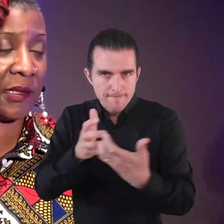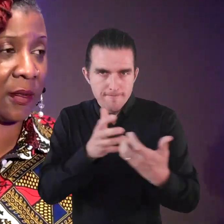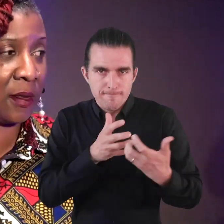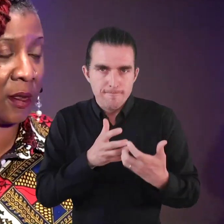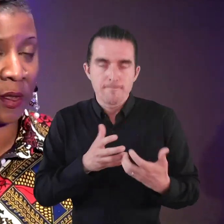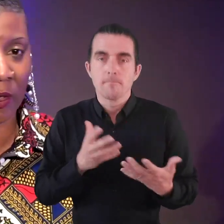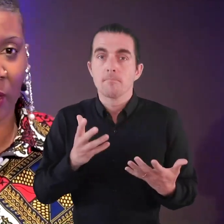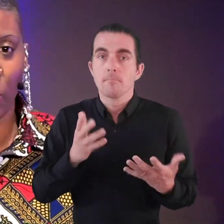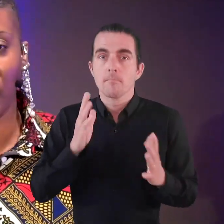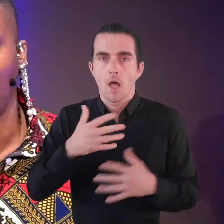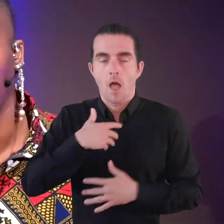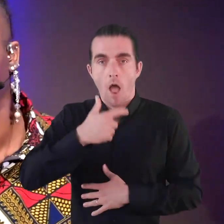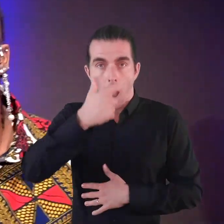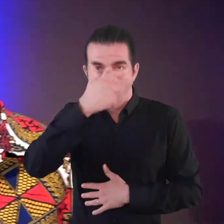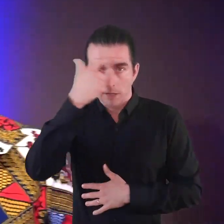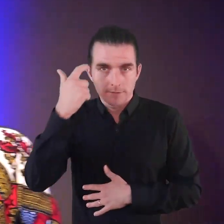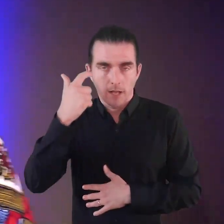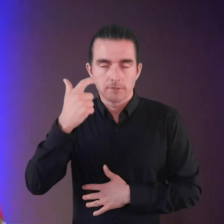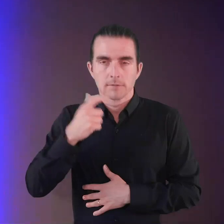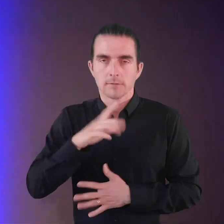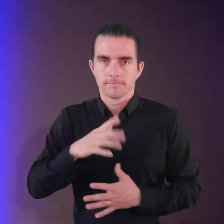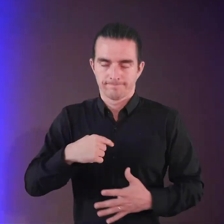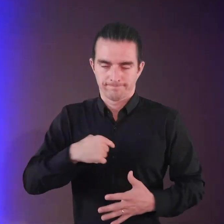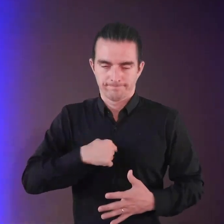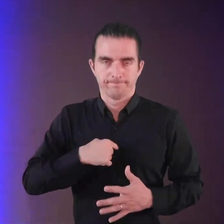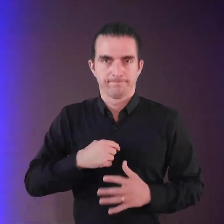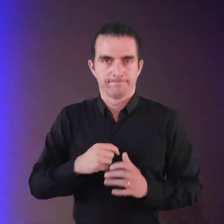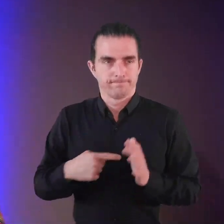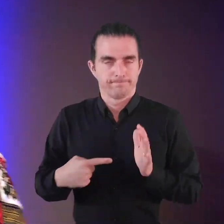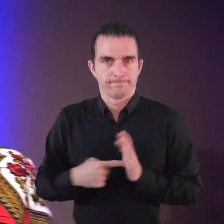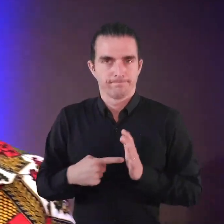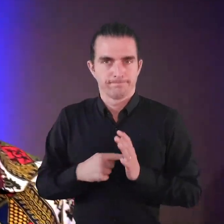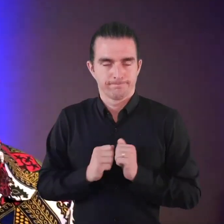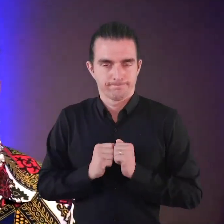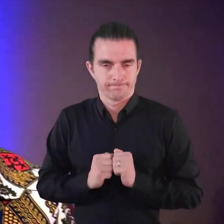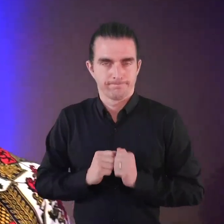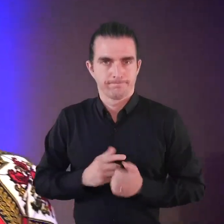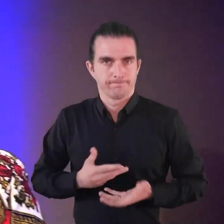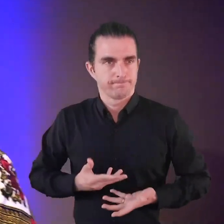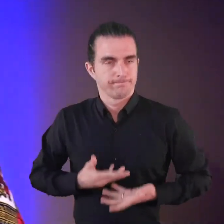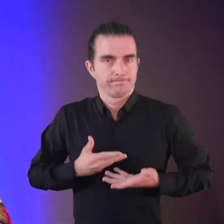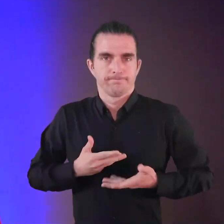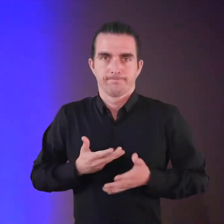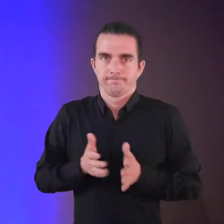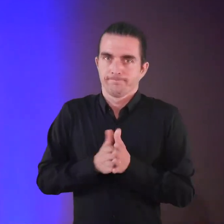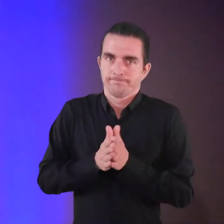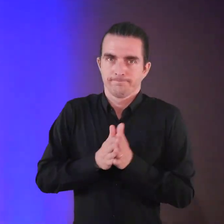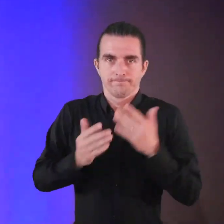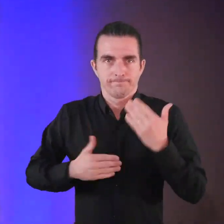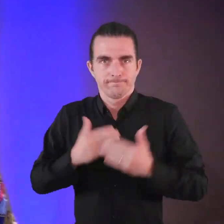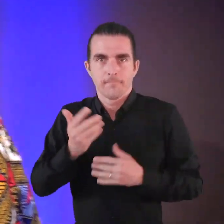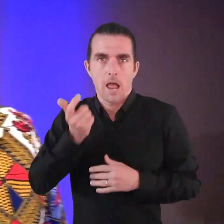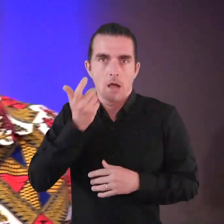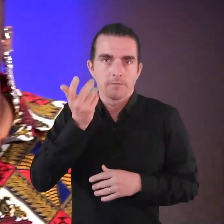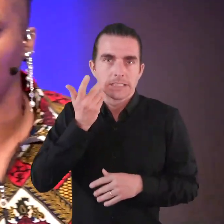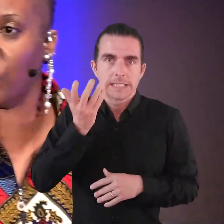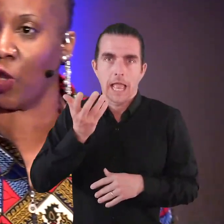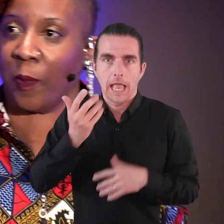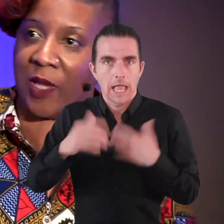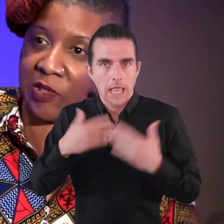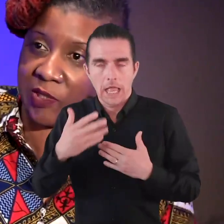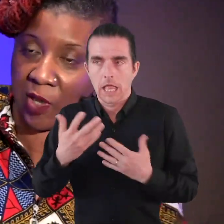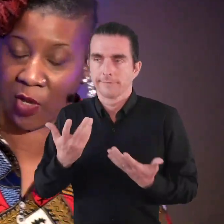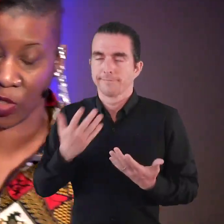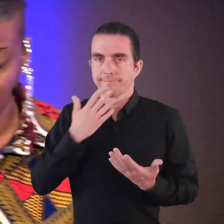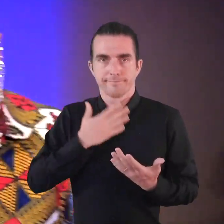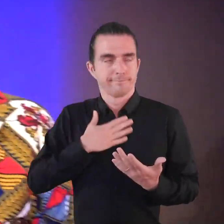things. We need understanding. Understanding the self-esteem of a community whose daily experience is